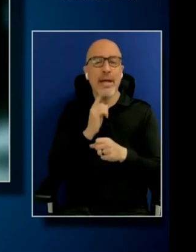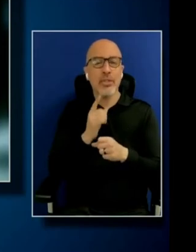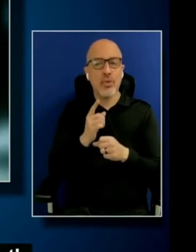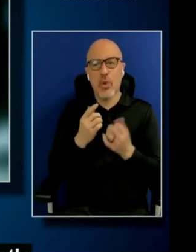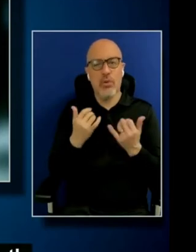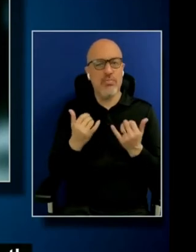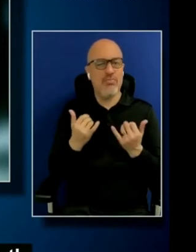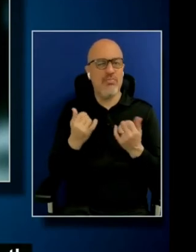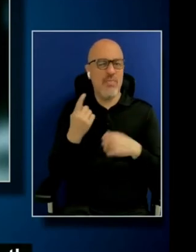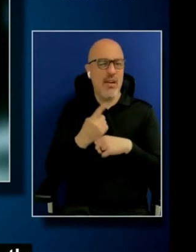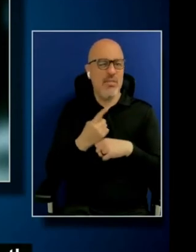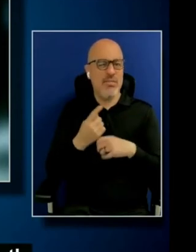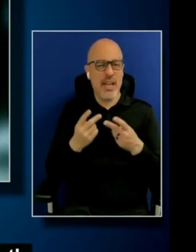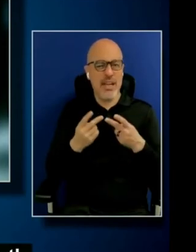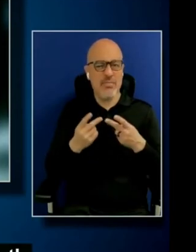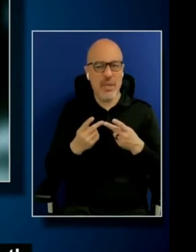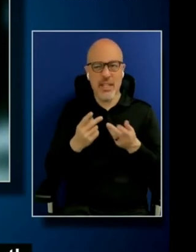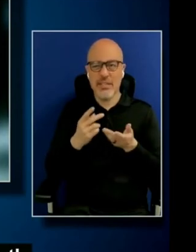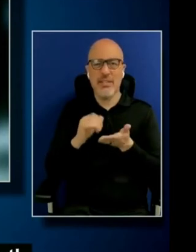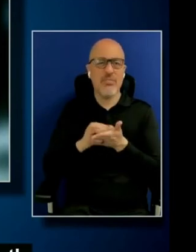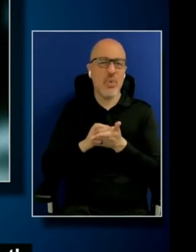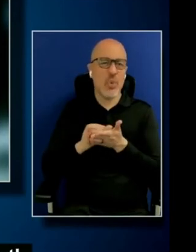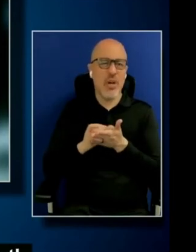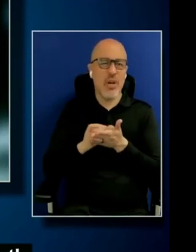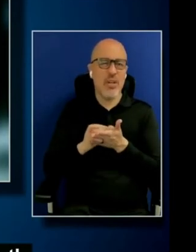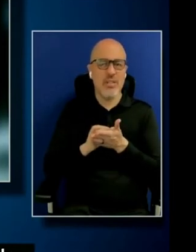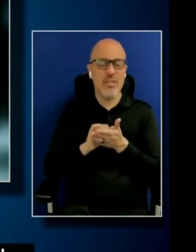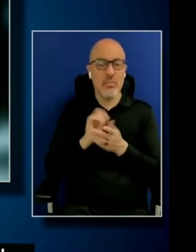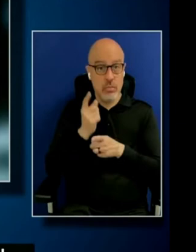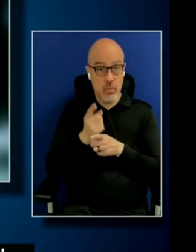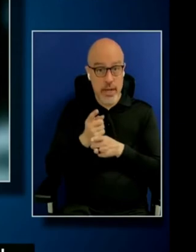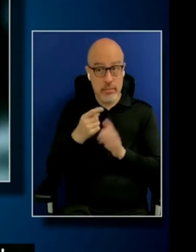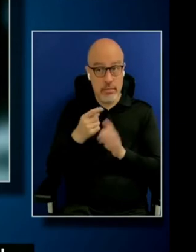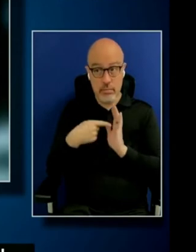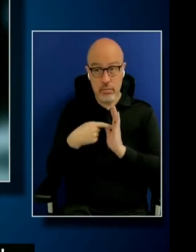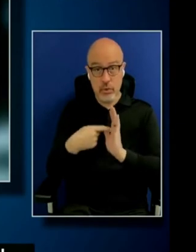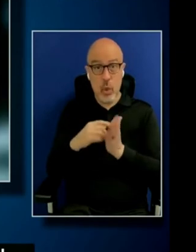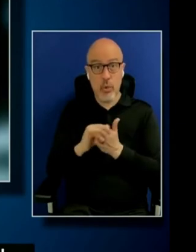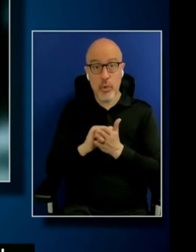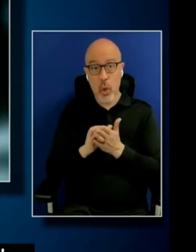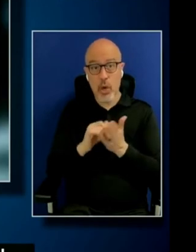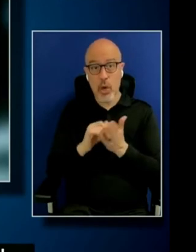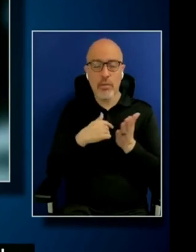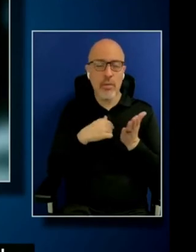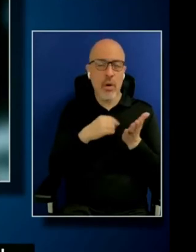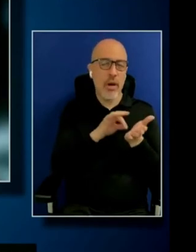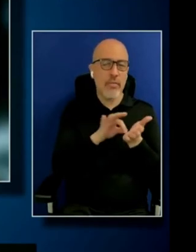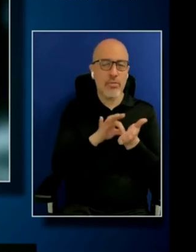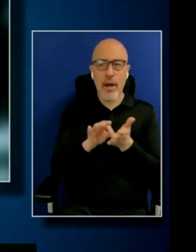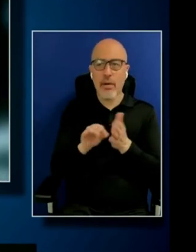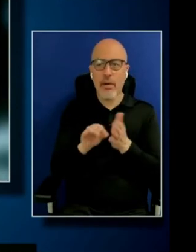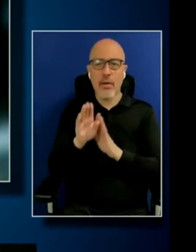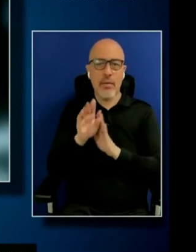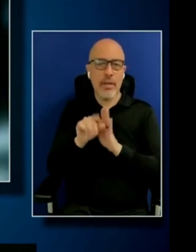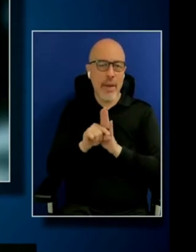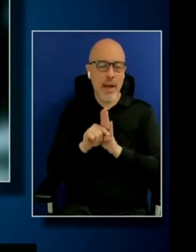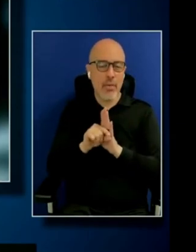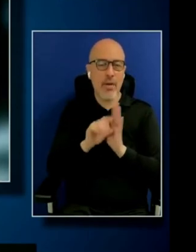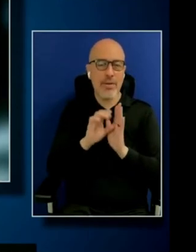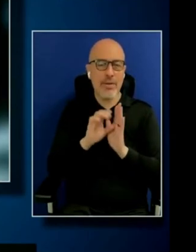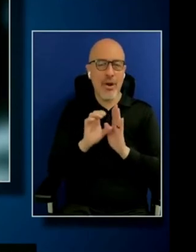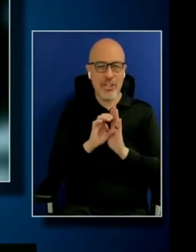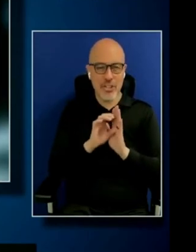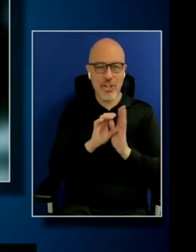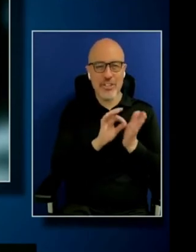-day New York. So making sure that that's, like, an accurate reflection of New York. So I put together, like, a tracker of our background characters to make sure that we